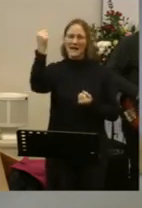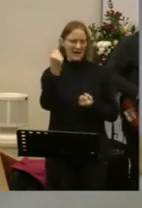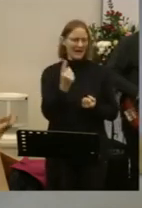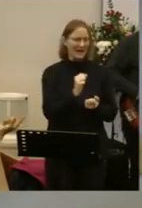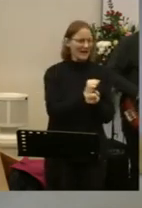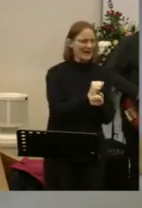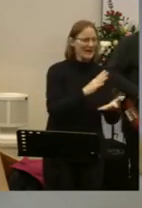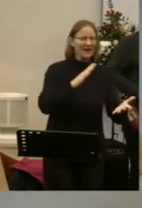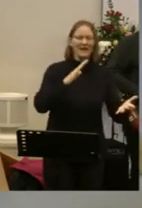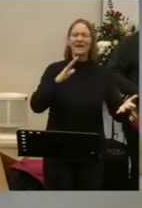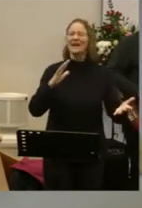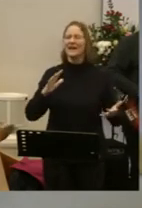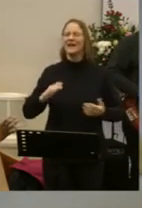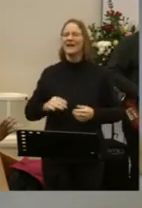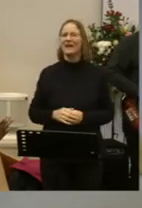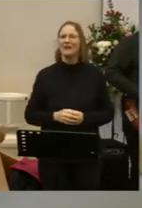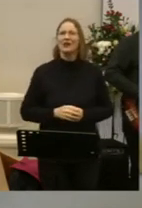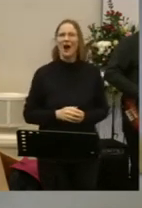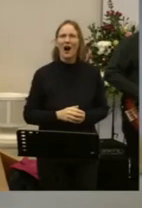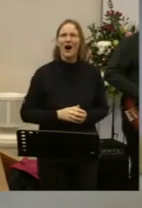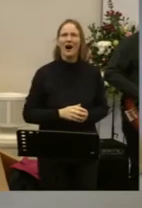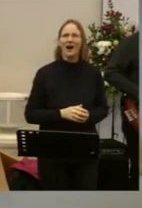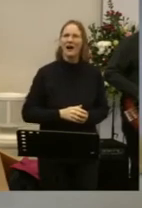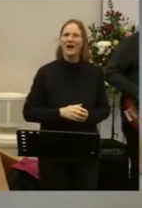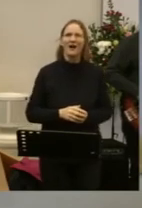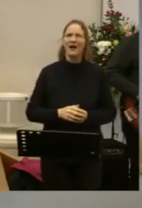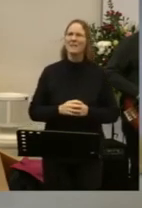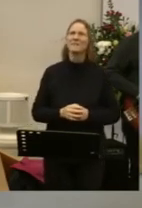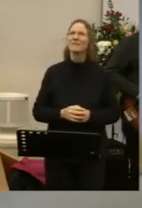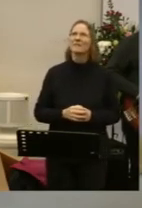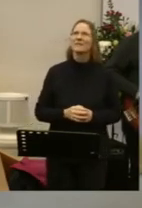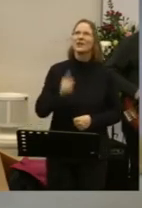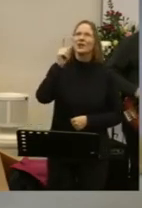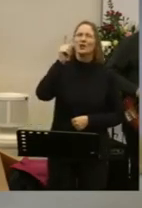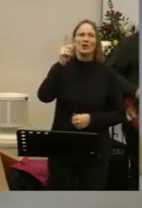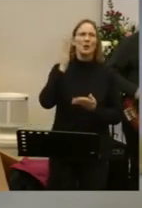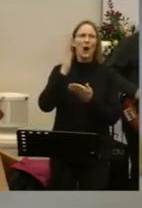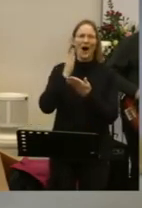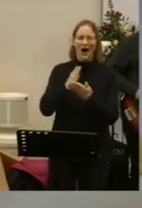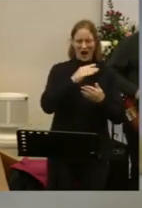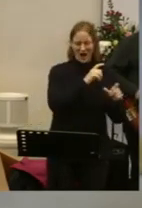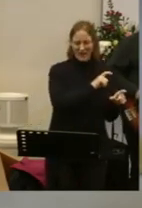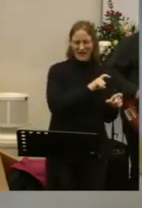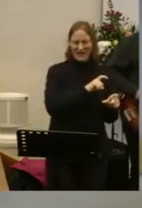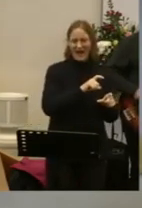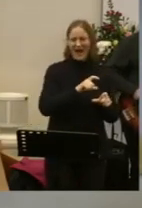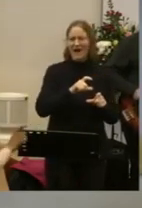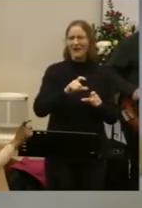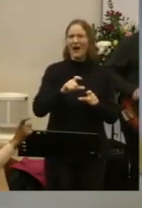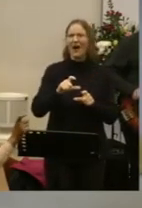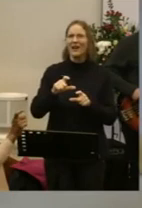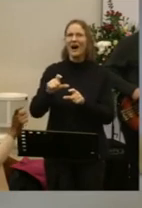deliverer You are the